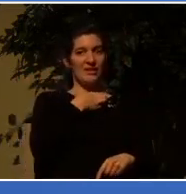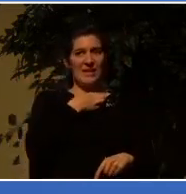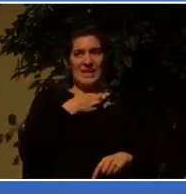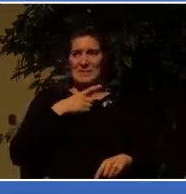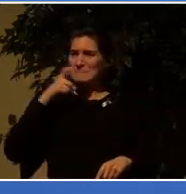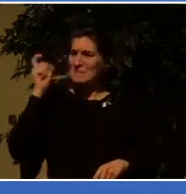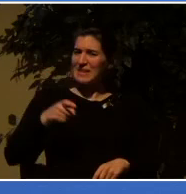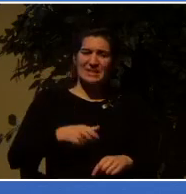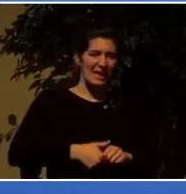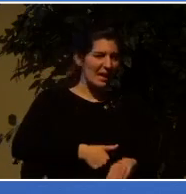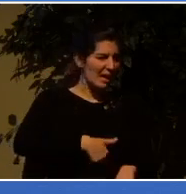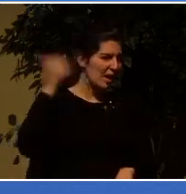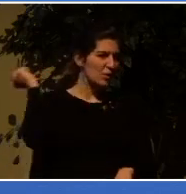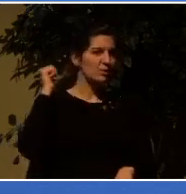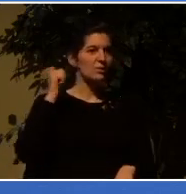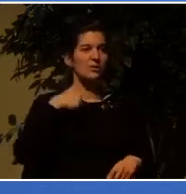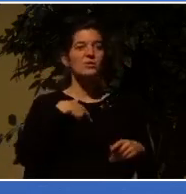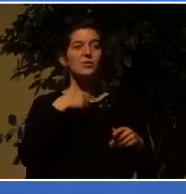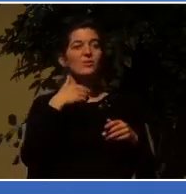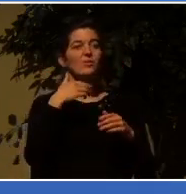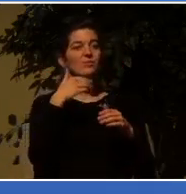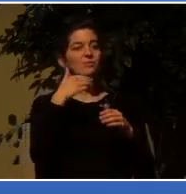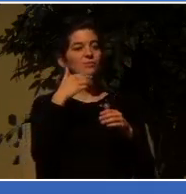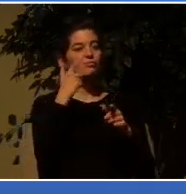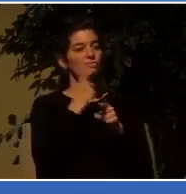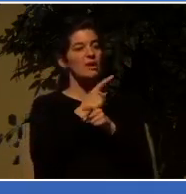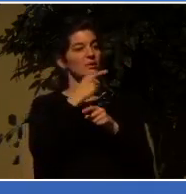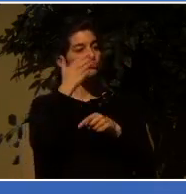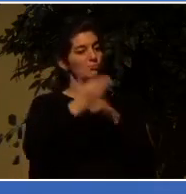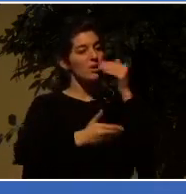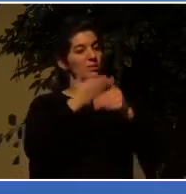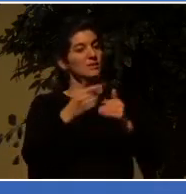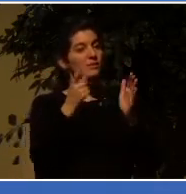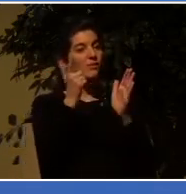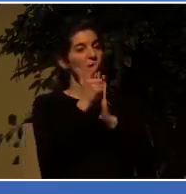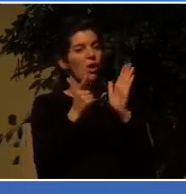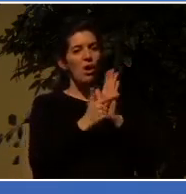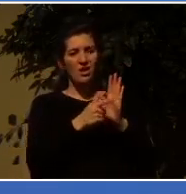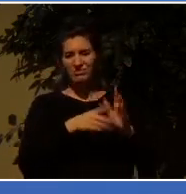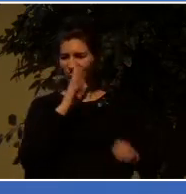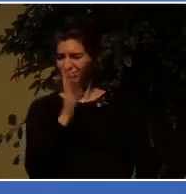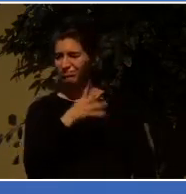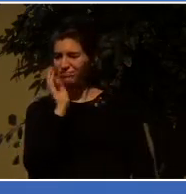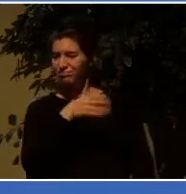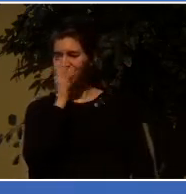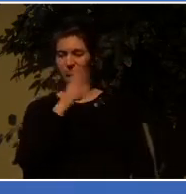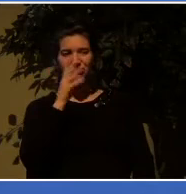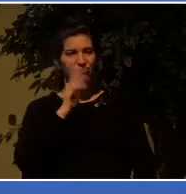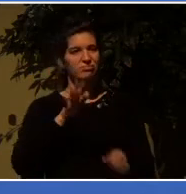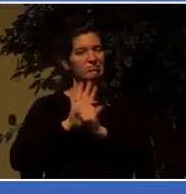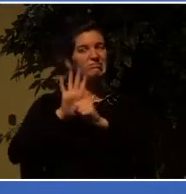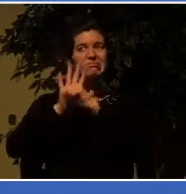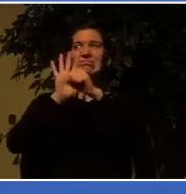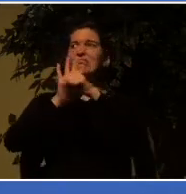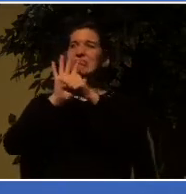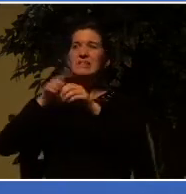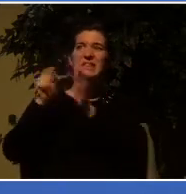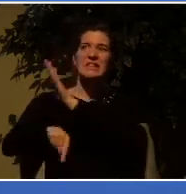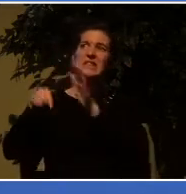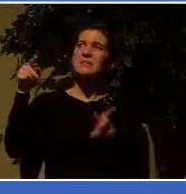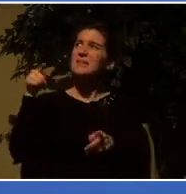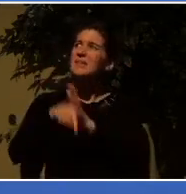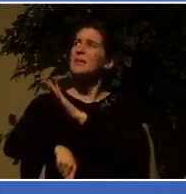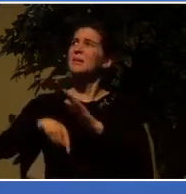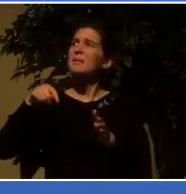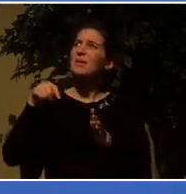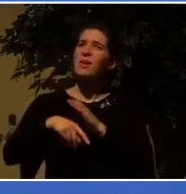procedure, they kept at it until they thought they found some measure of guilt in him so that they could hand him over to